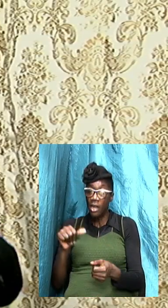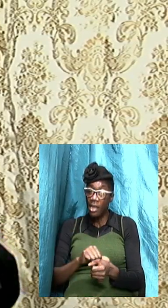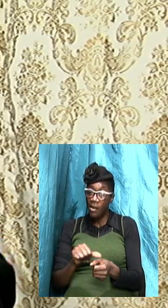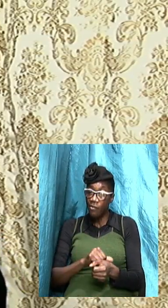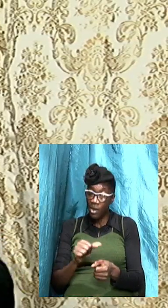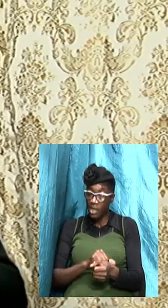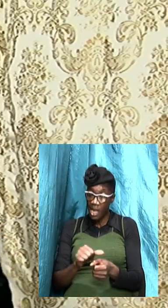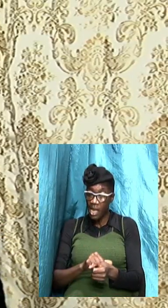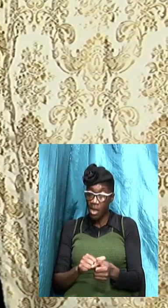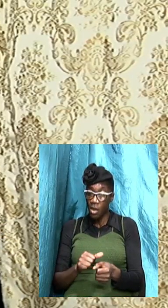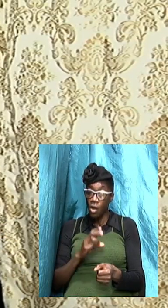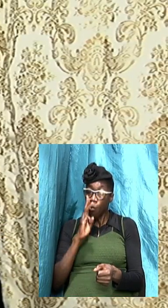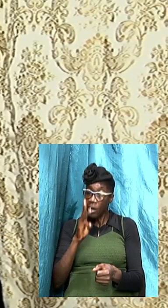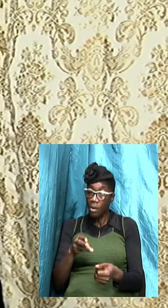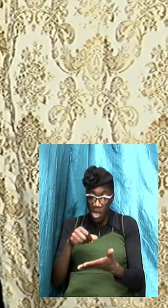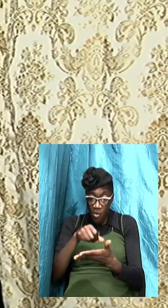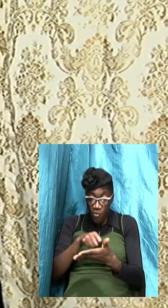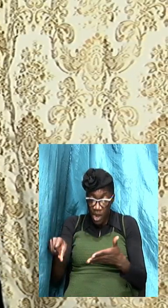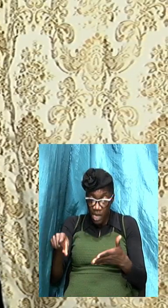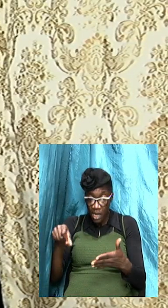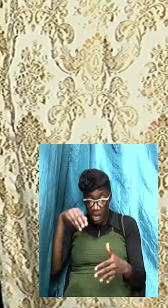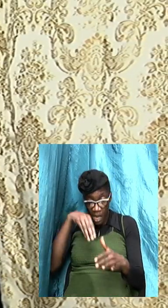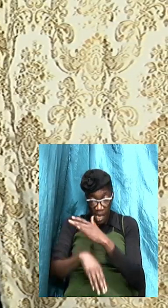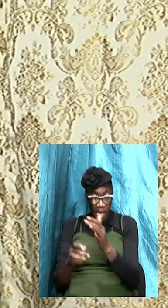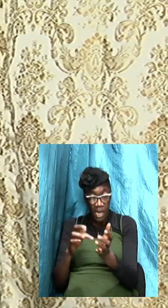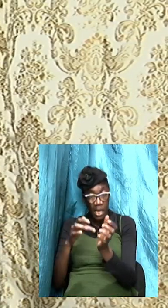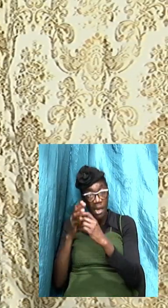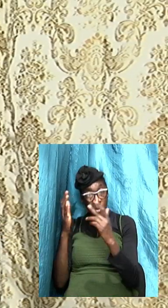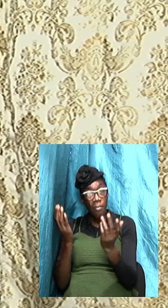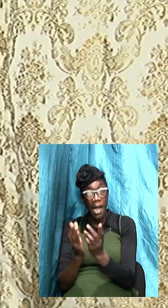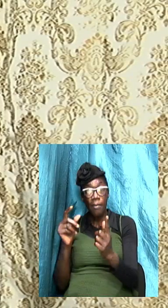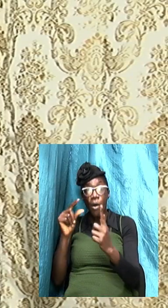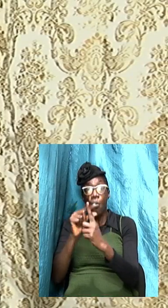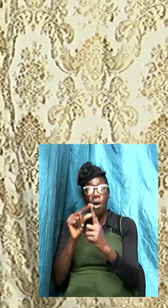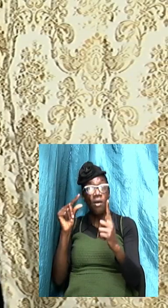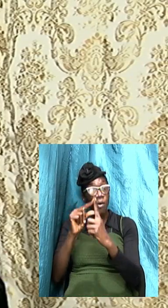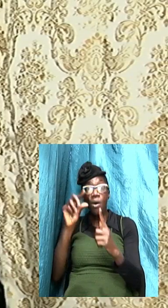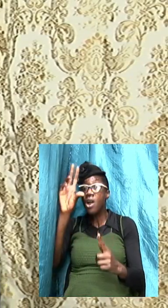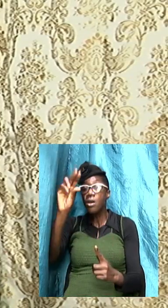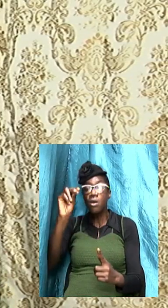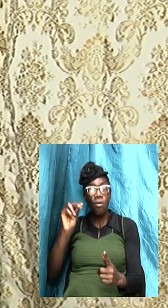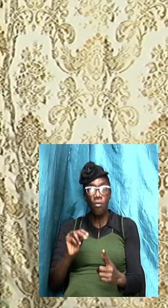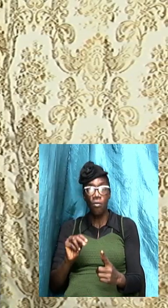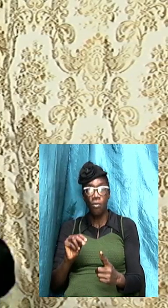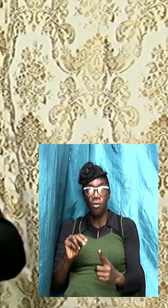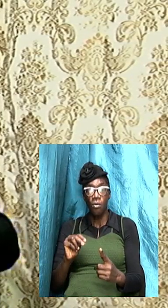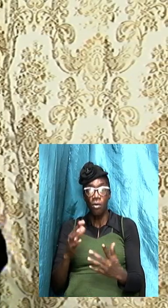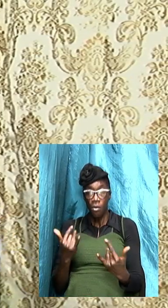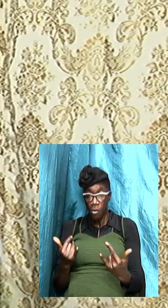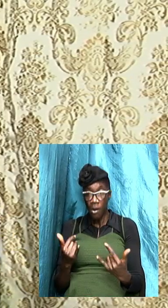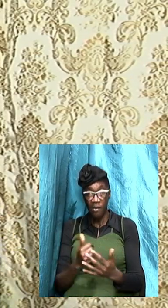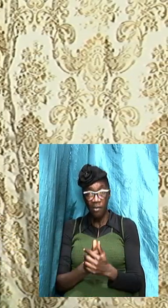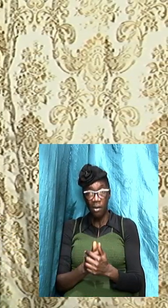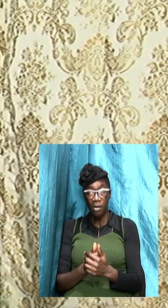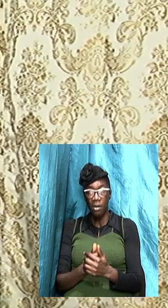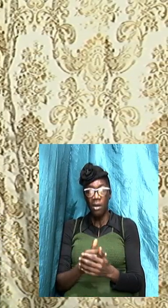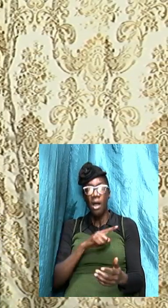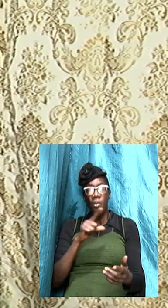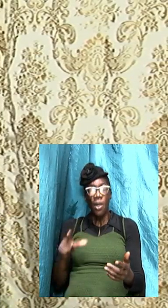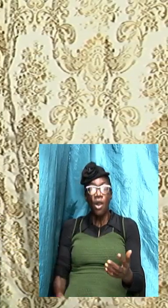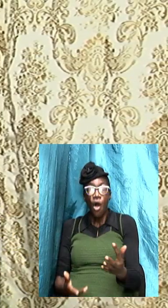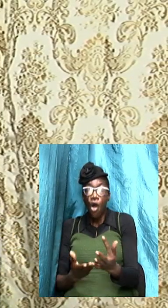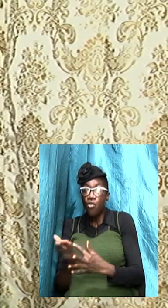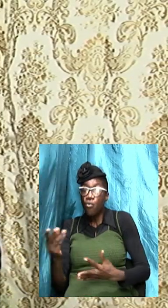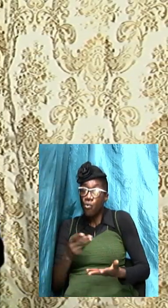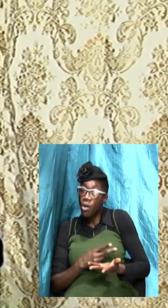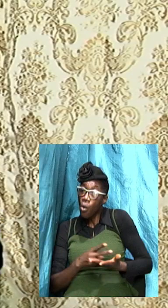written verbatim in scriptures word for word no however the Lord through the Holy